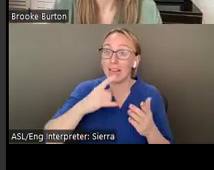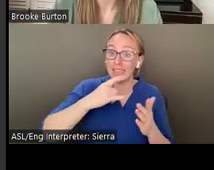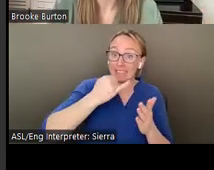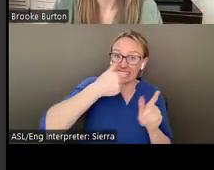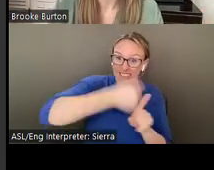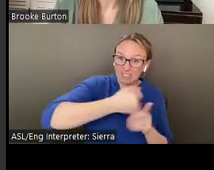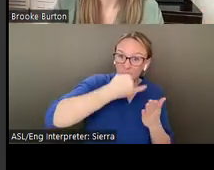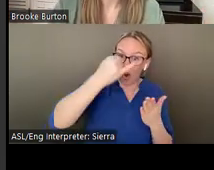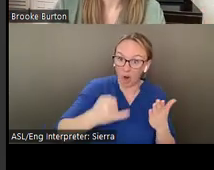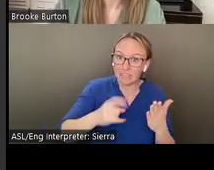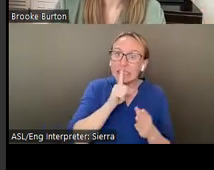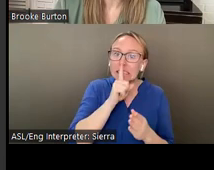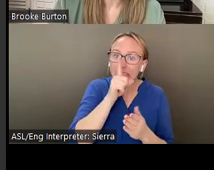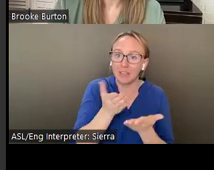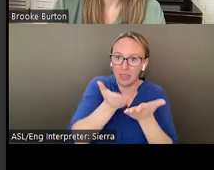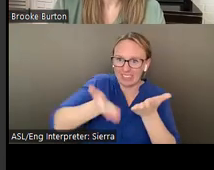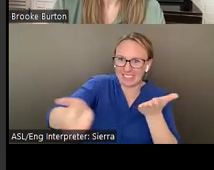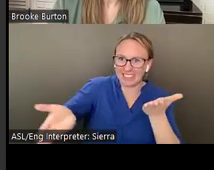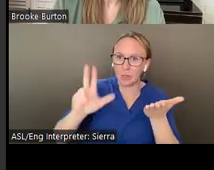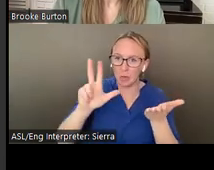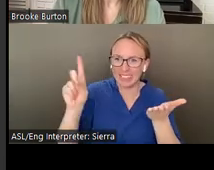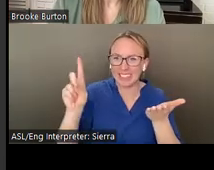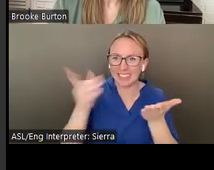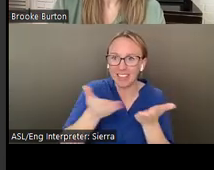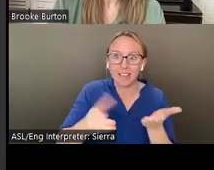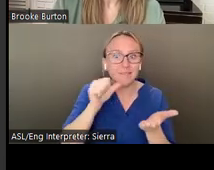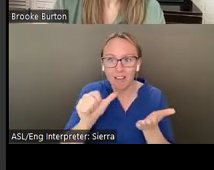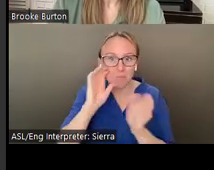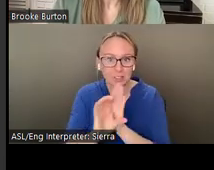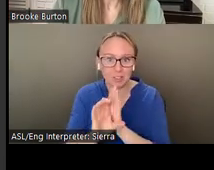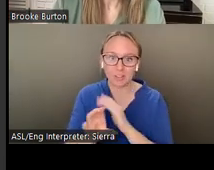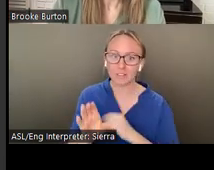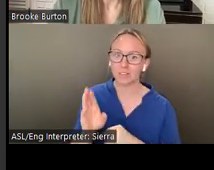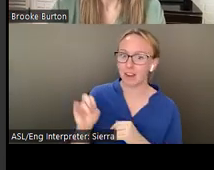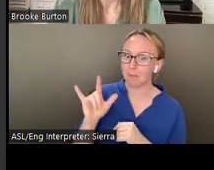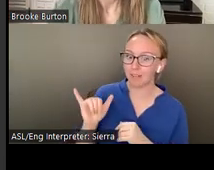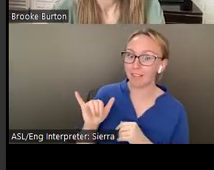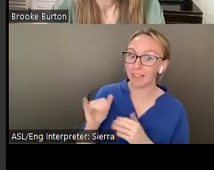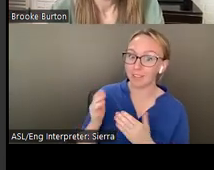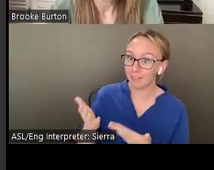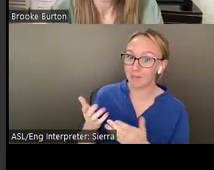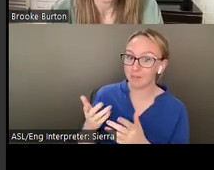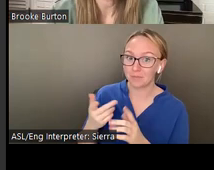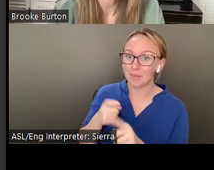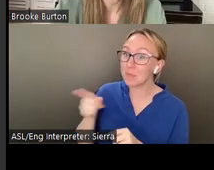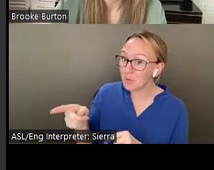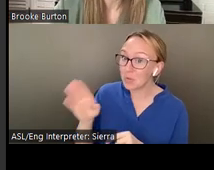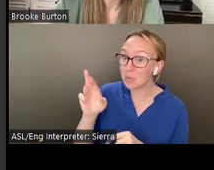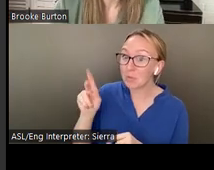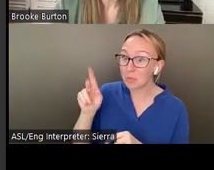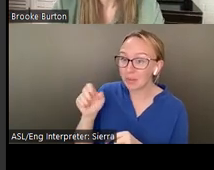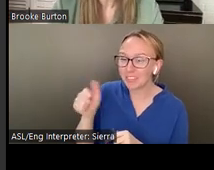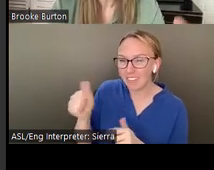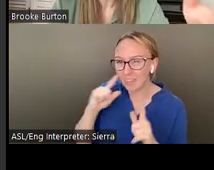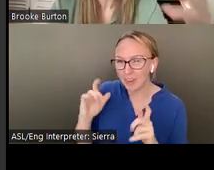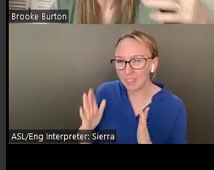an object. Three dimensions. Coming from you, Brooke, that is a major compliment. Thank